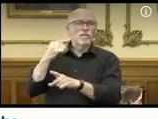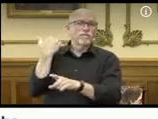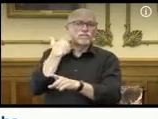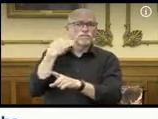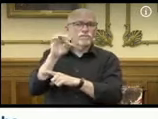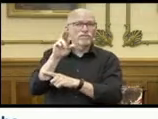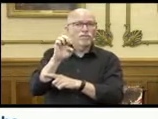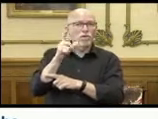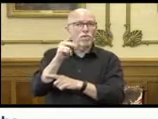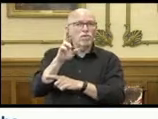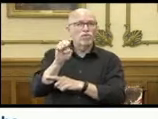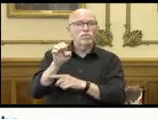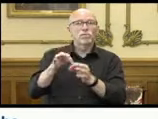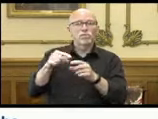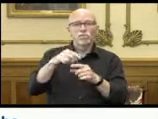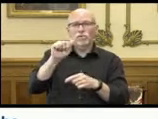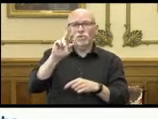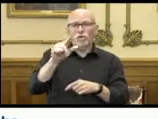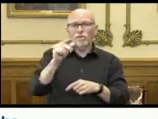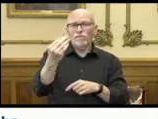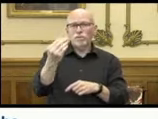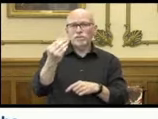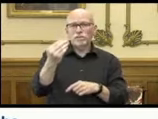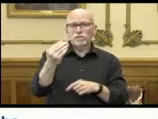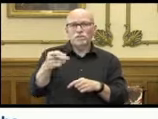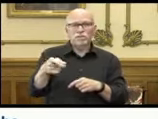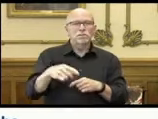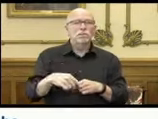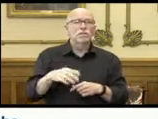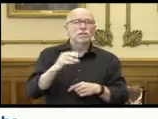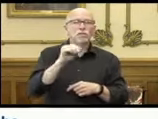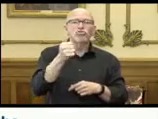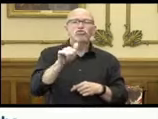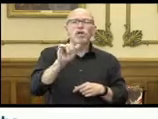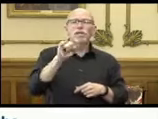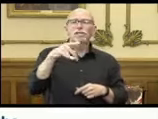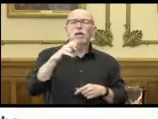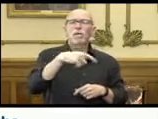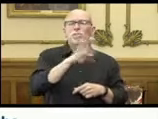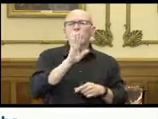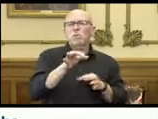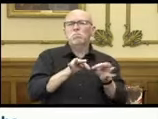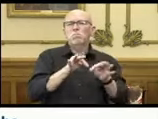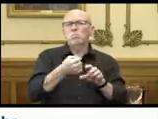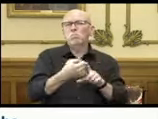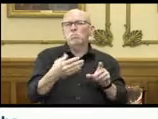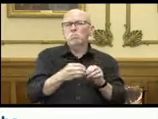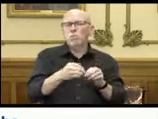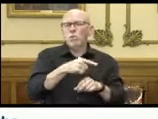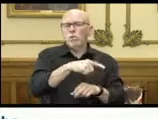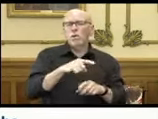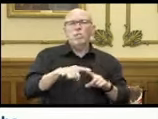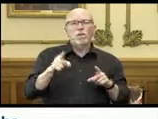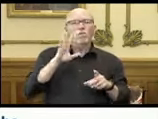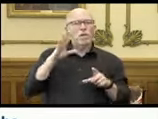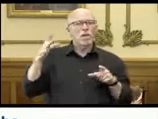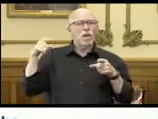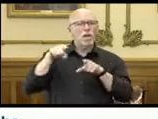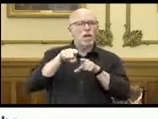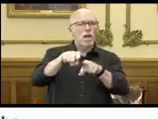14th. And again, Jake Seip will touch more on this, but this is going to align